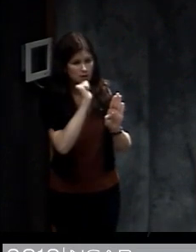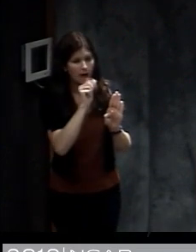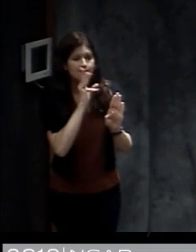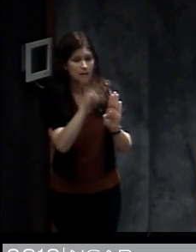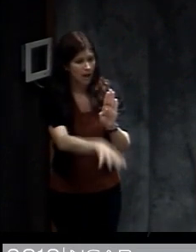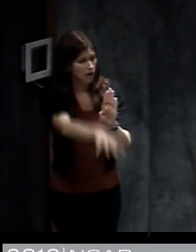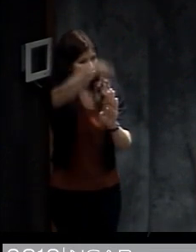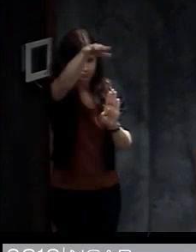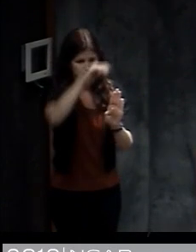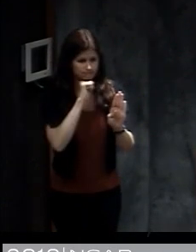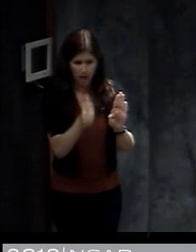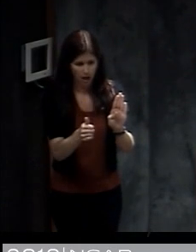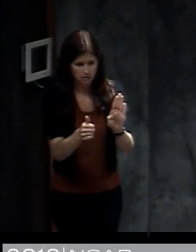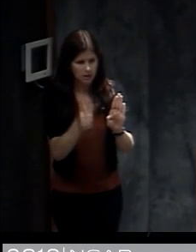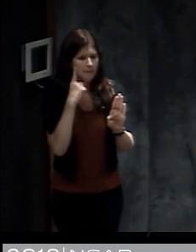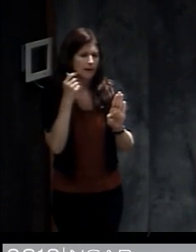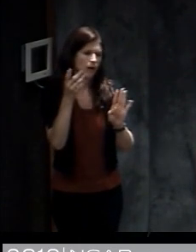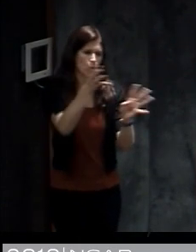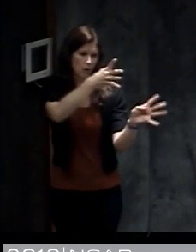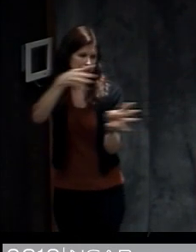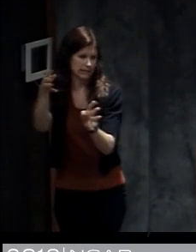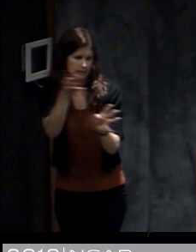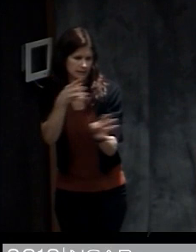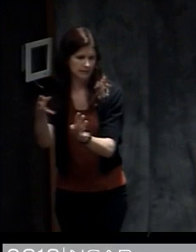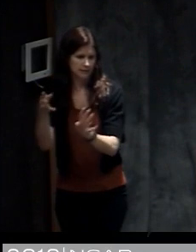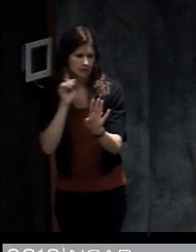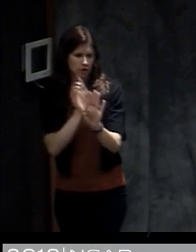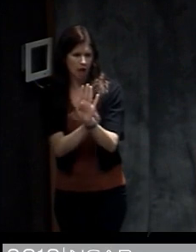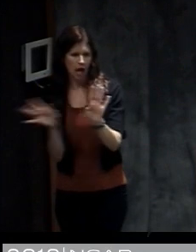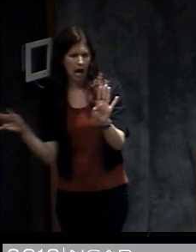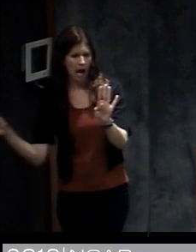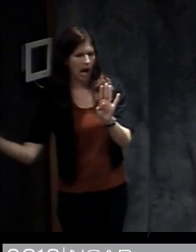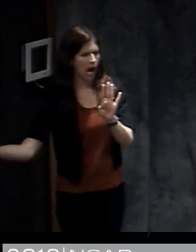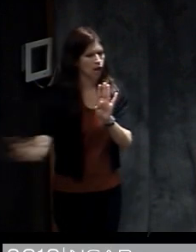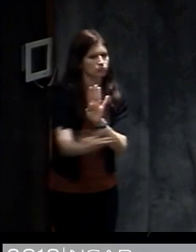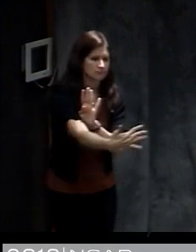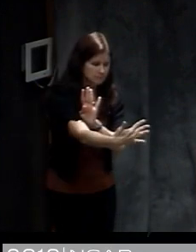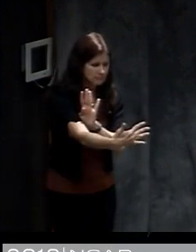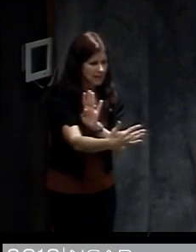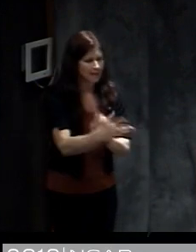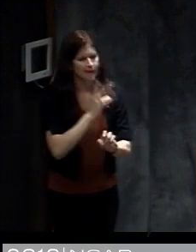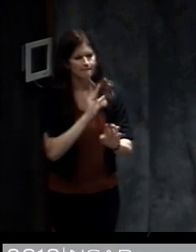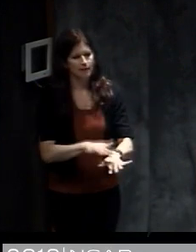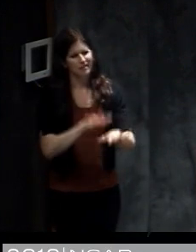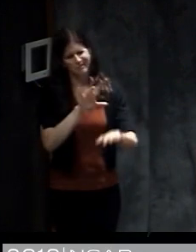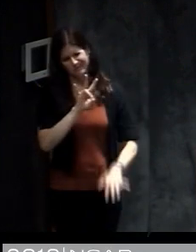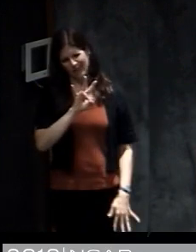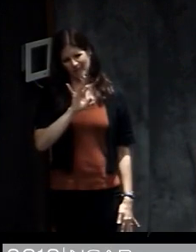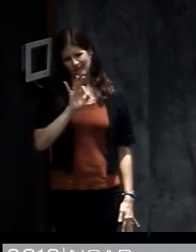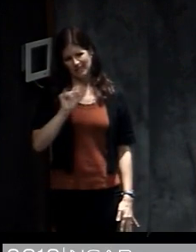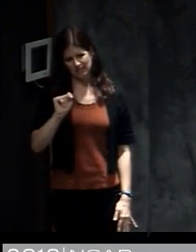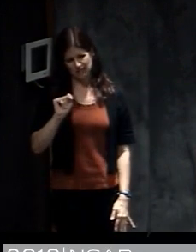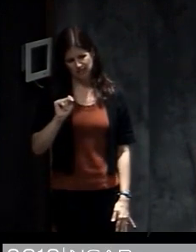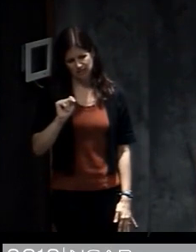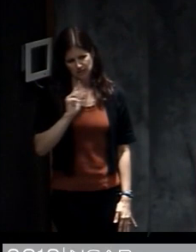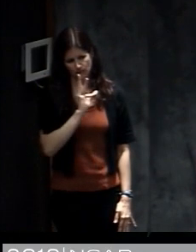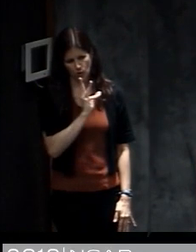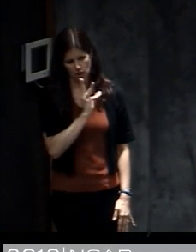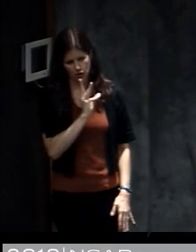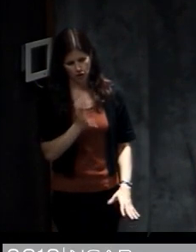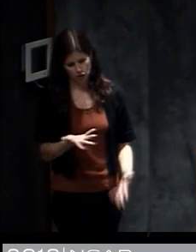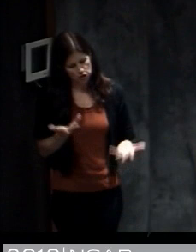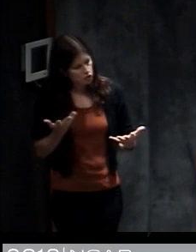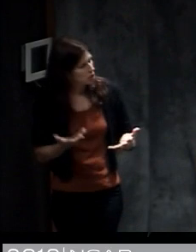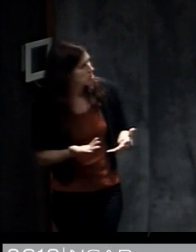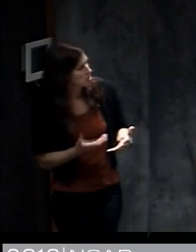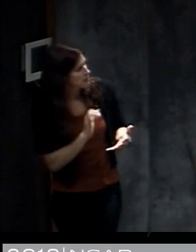area. This area was just affected by winds, but it just came around the other side. And then it flooded up to seven feet of water through a large portion of Galveston.